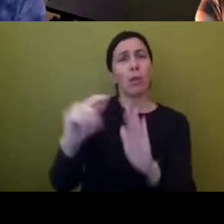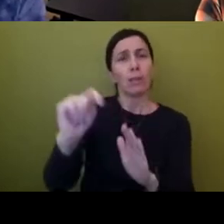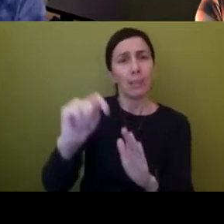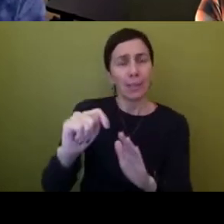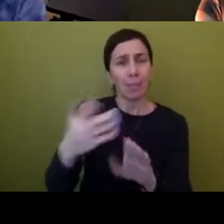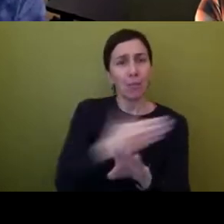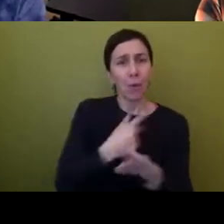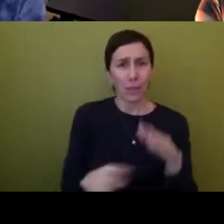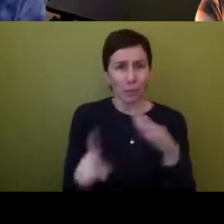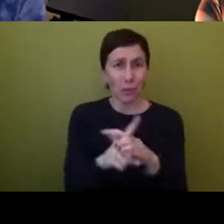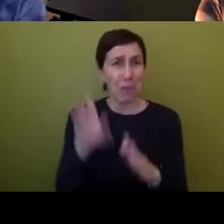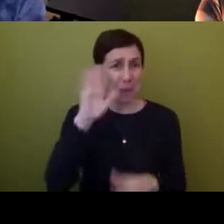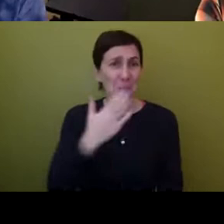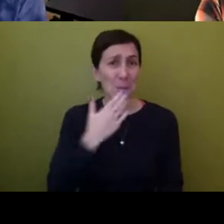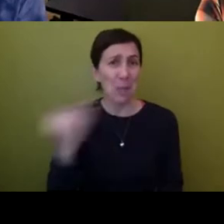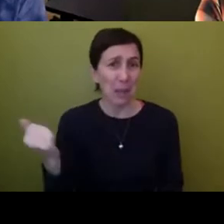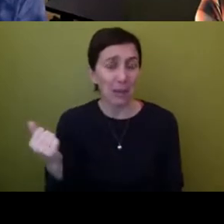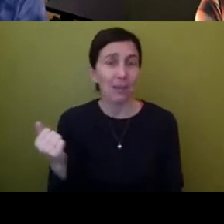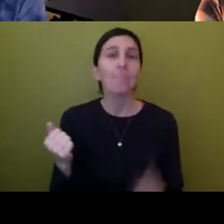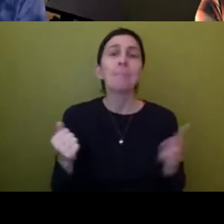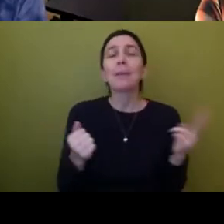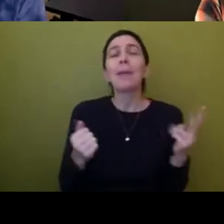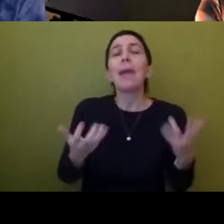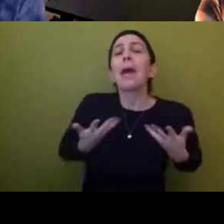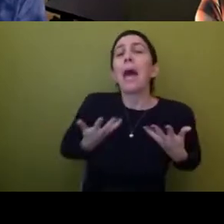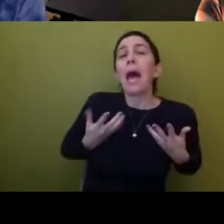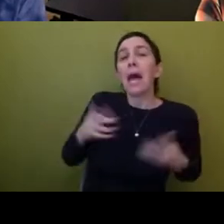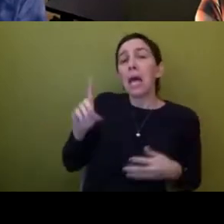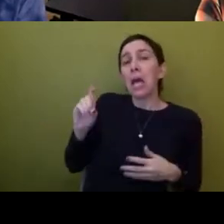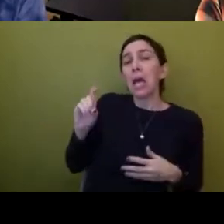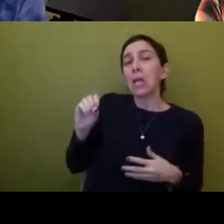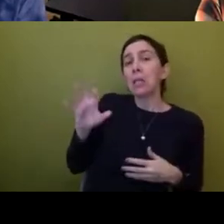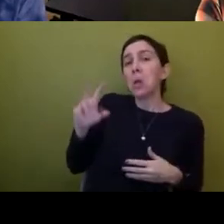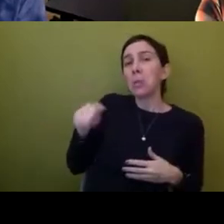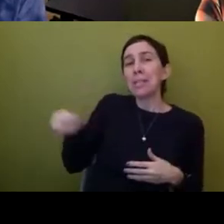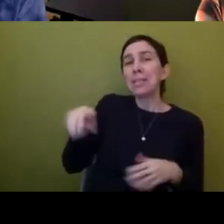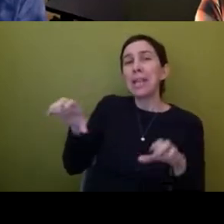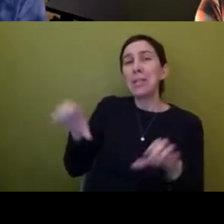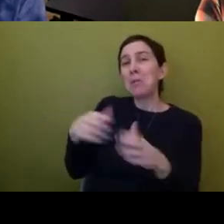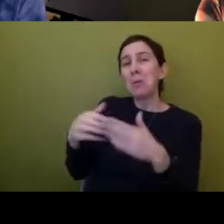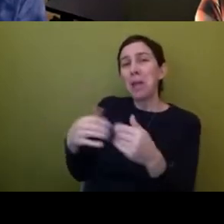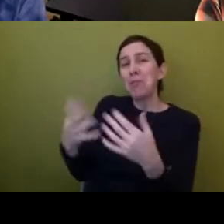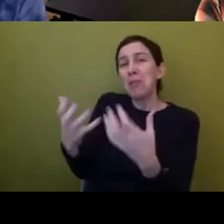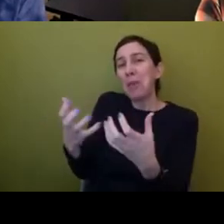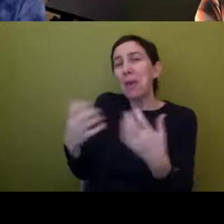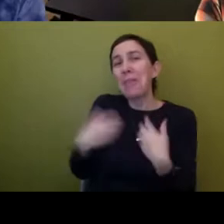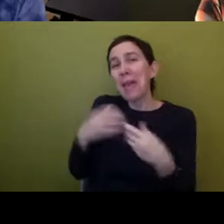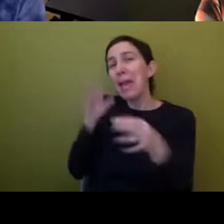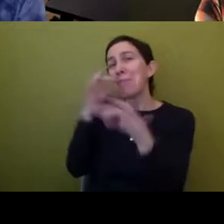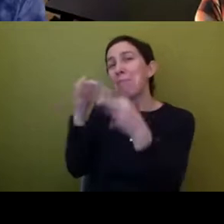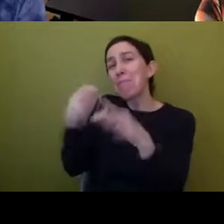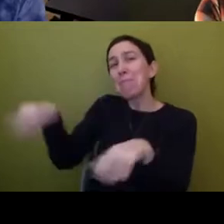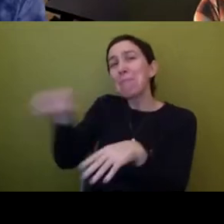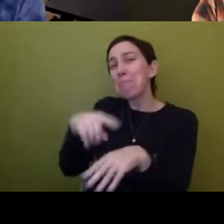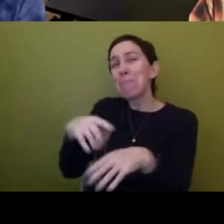you know, their docents kind of do their own thing. And that's when I realized that, oh, you know, these are patrons to the